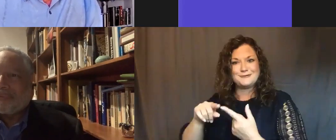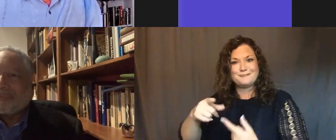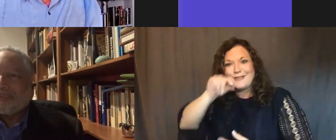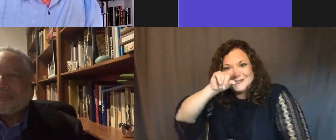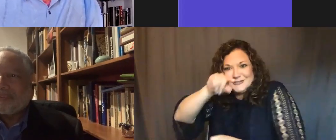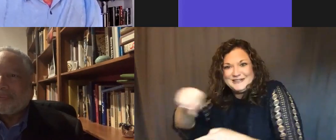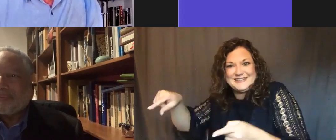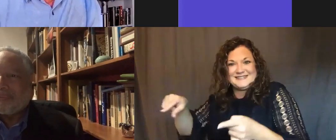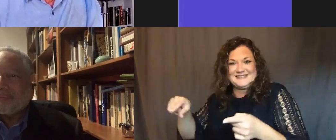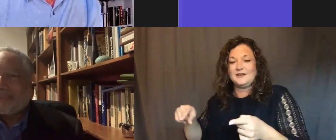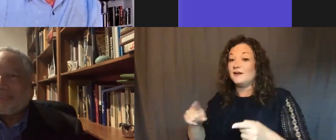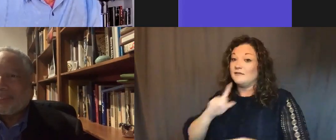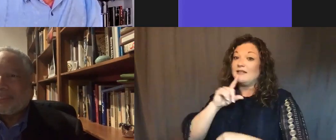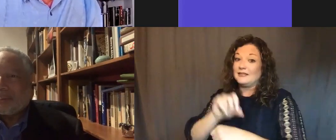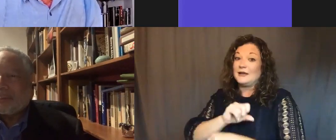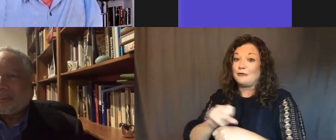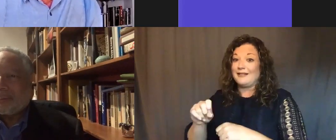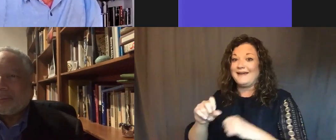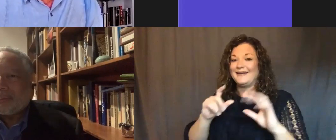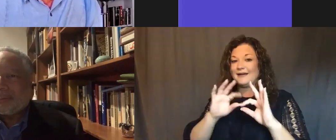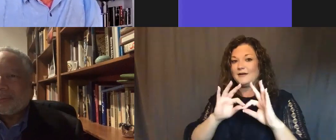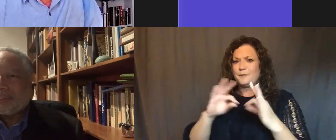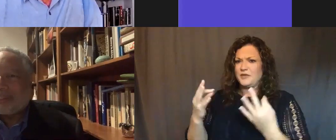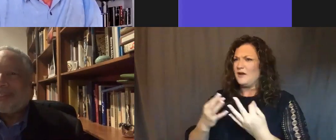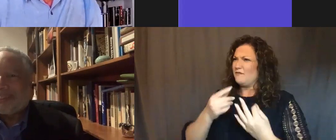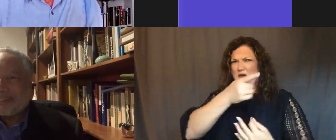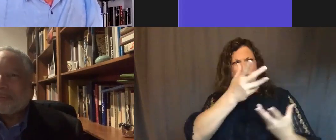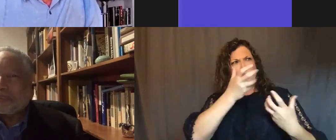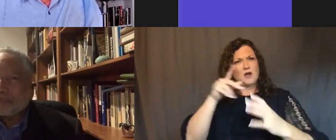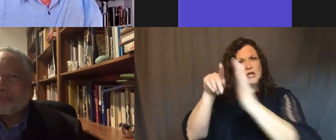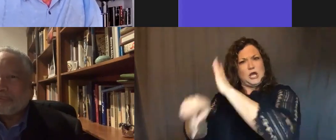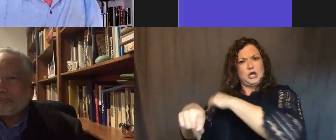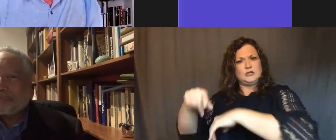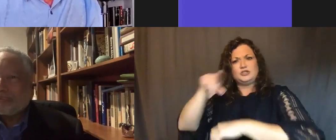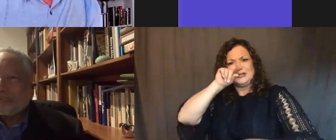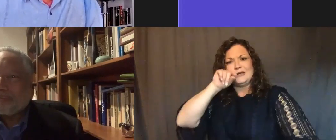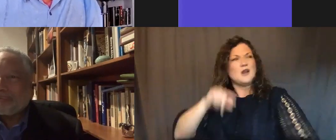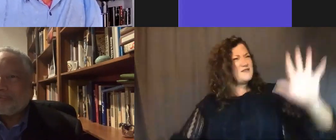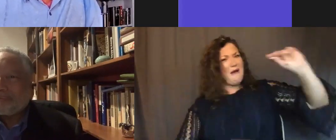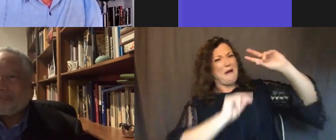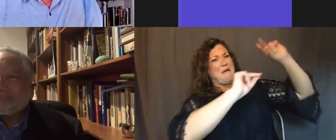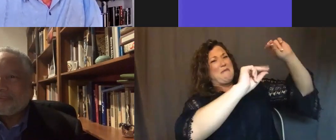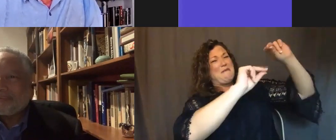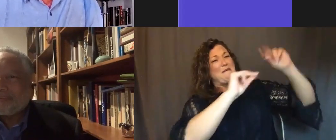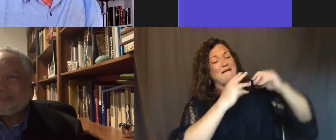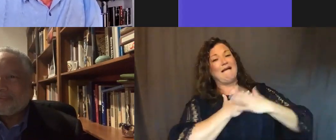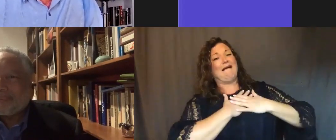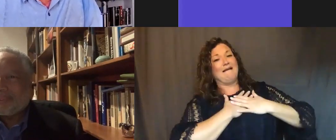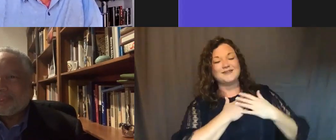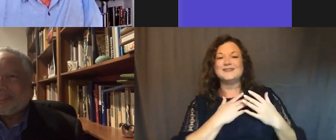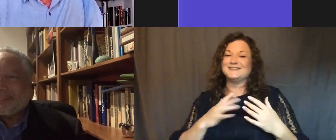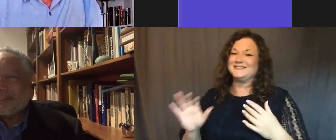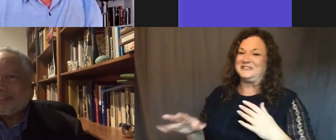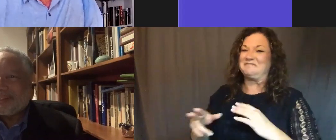protest when the family wanted to kill a chicken, which marked him as a very, very unusual